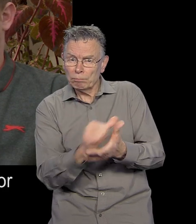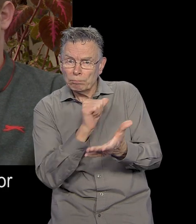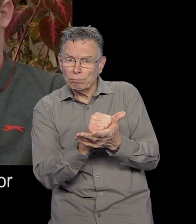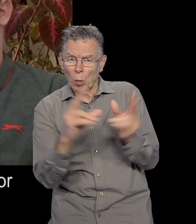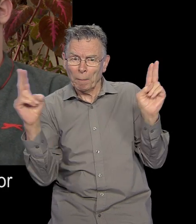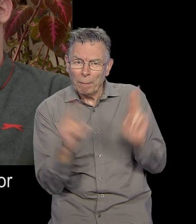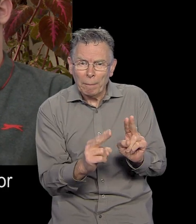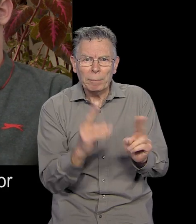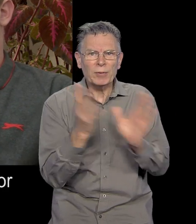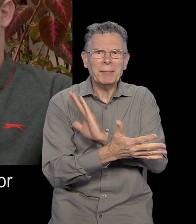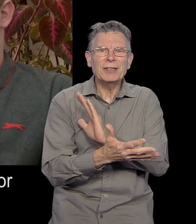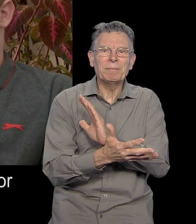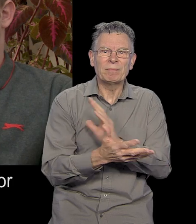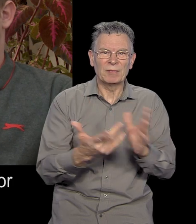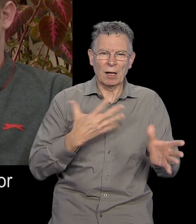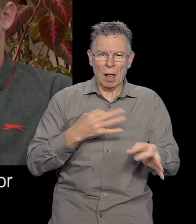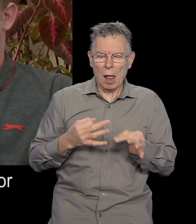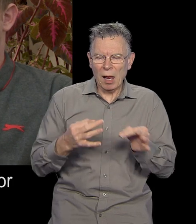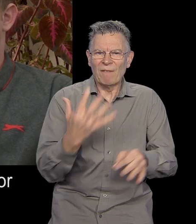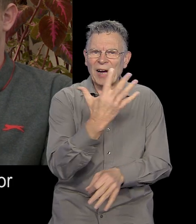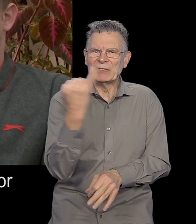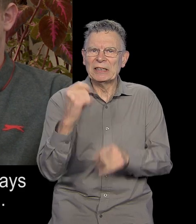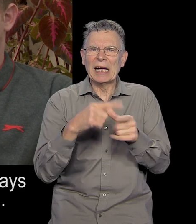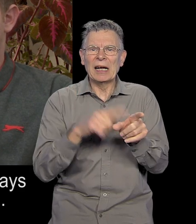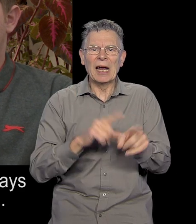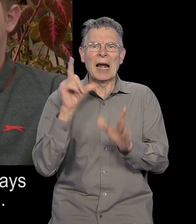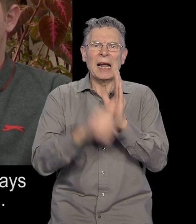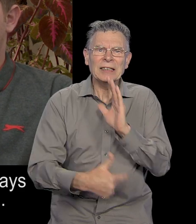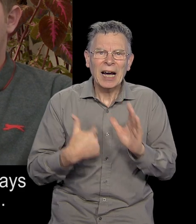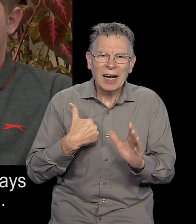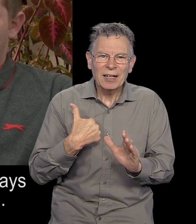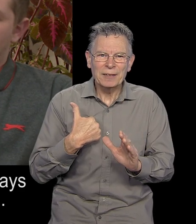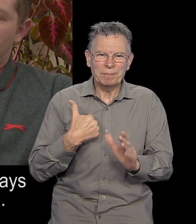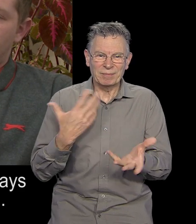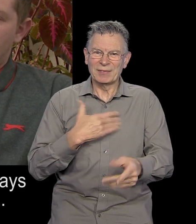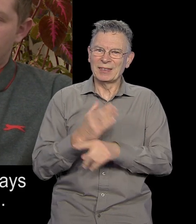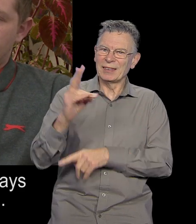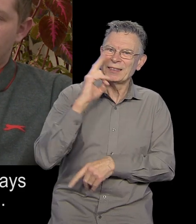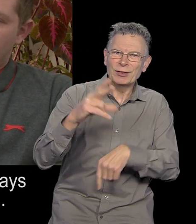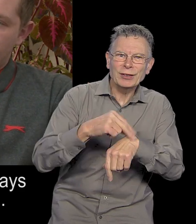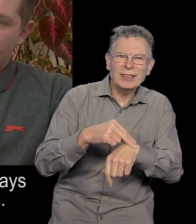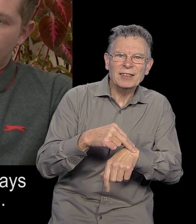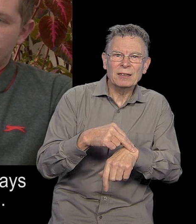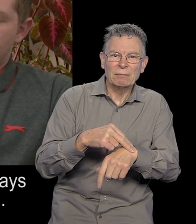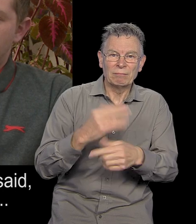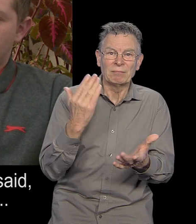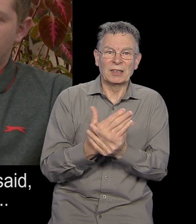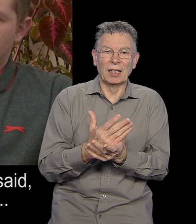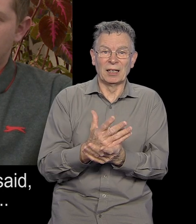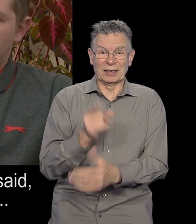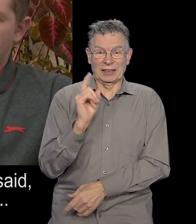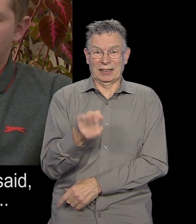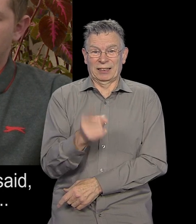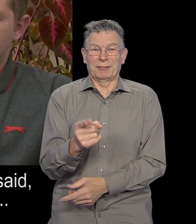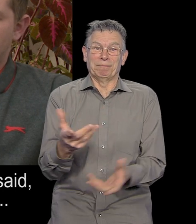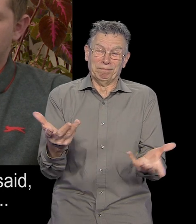corrected it or minimised it, at least. But, because I left it for, like, five, six days before I actually got to see a specialist,